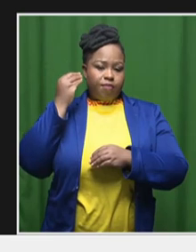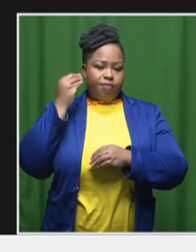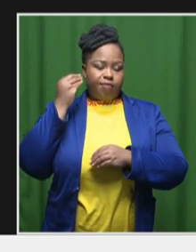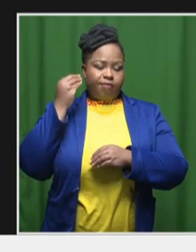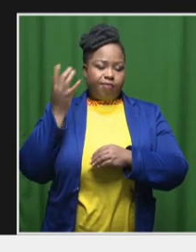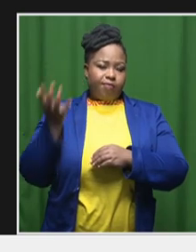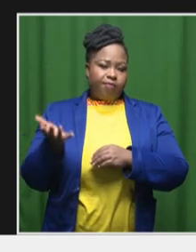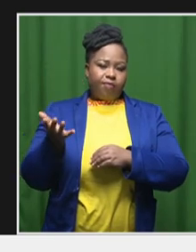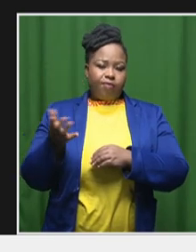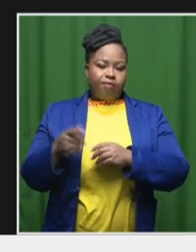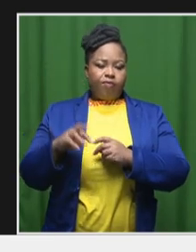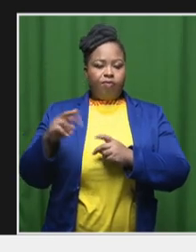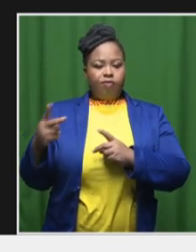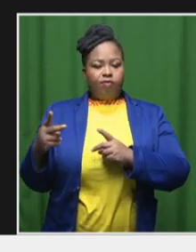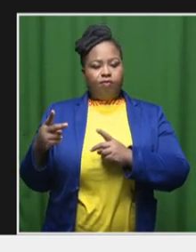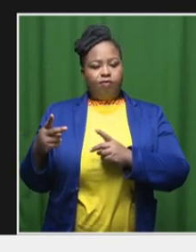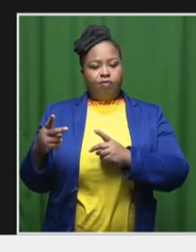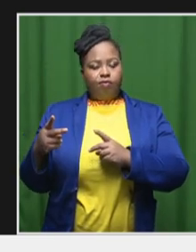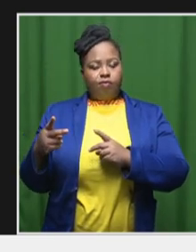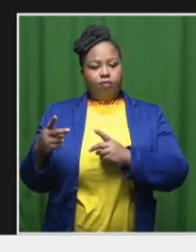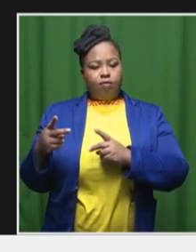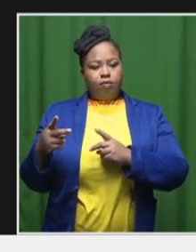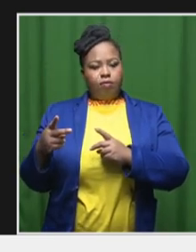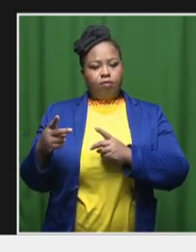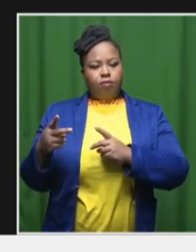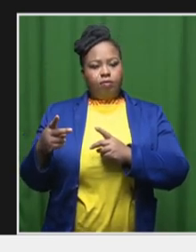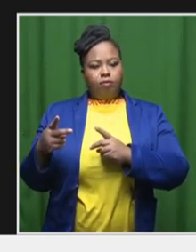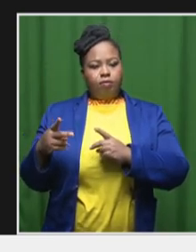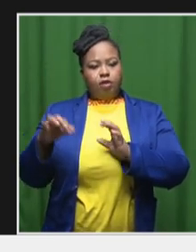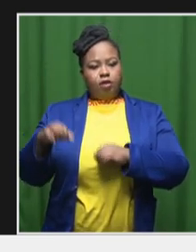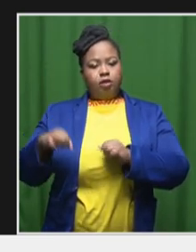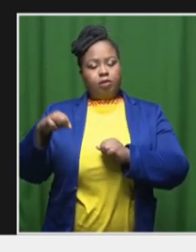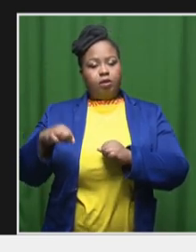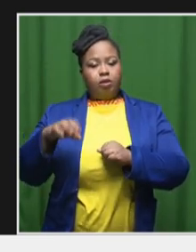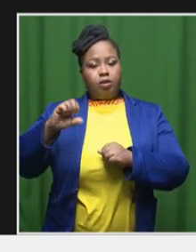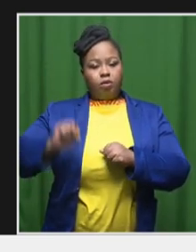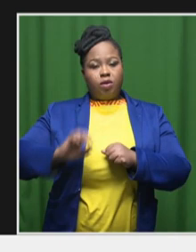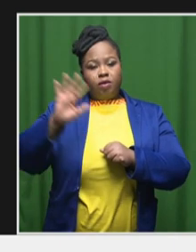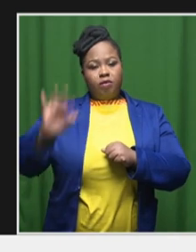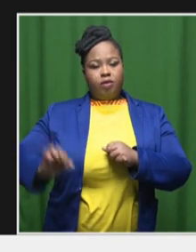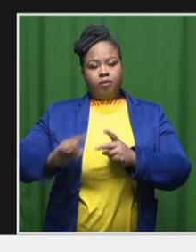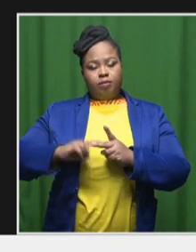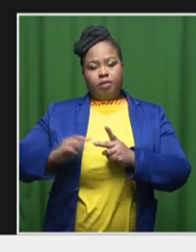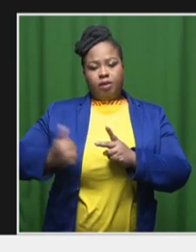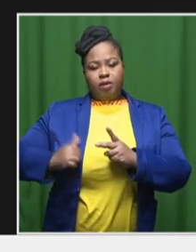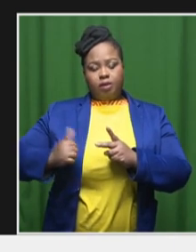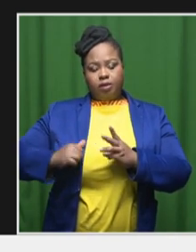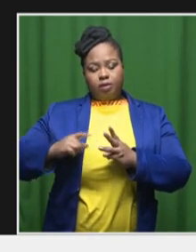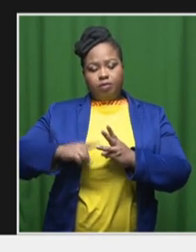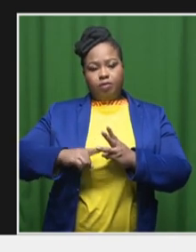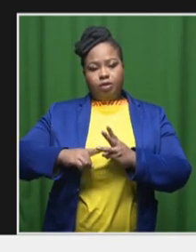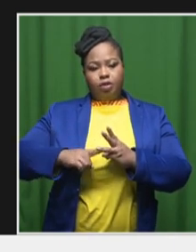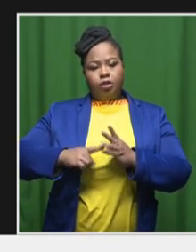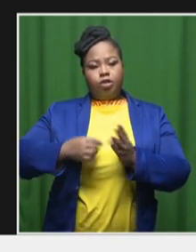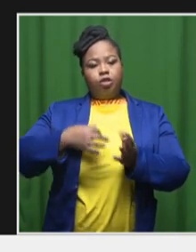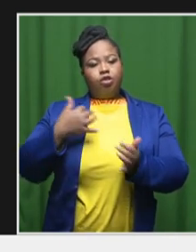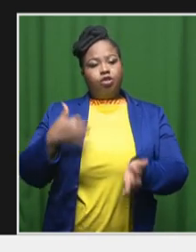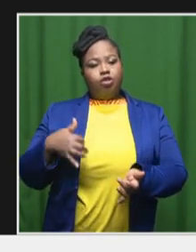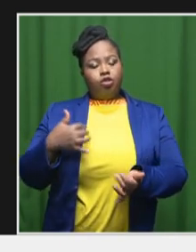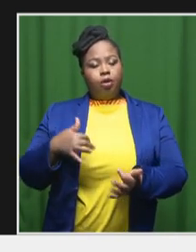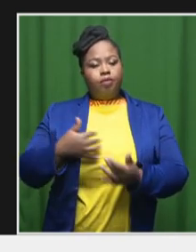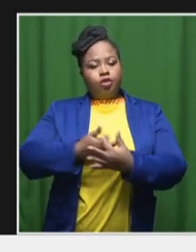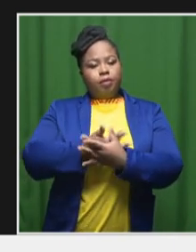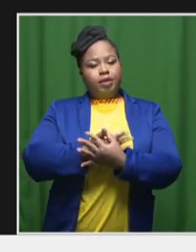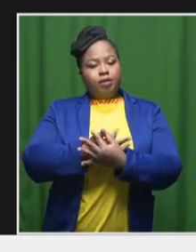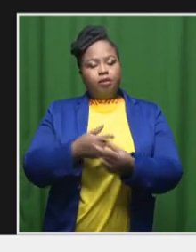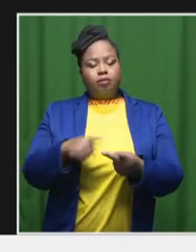some treaties with, you know, between South Africa, Canada, Germany and other countries such